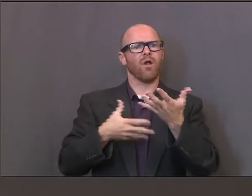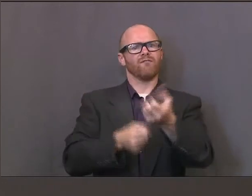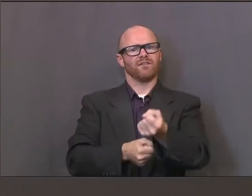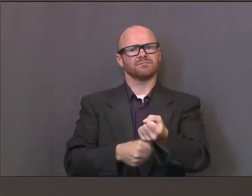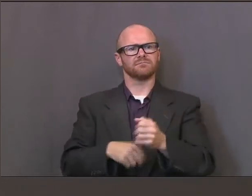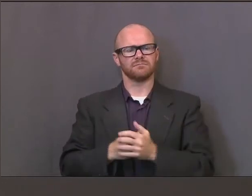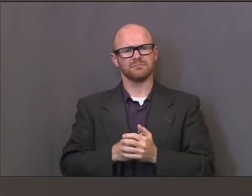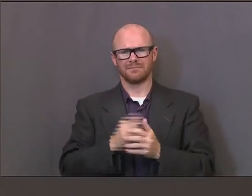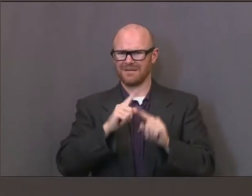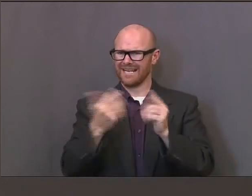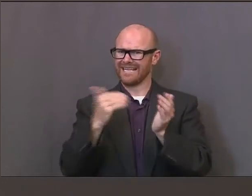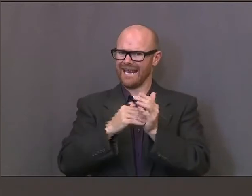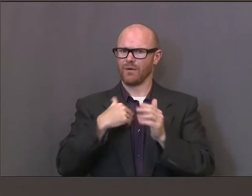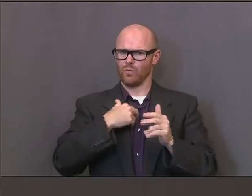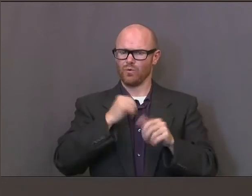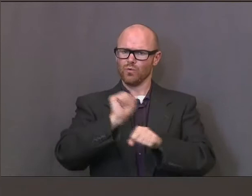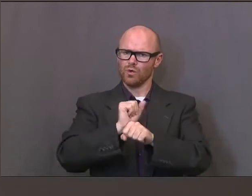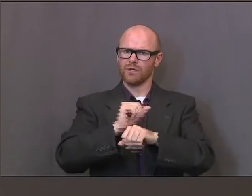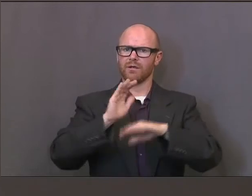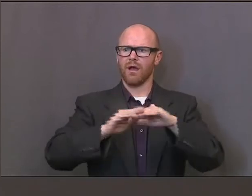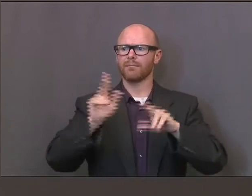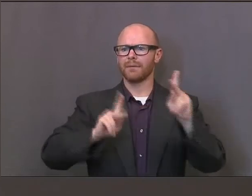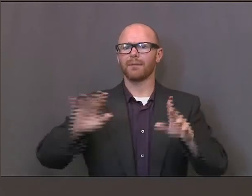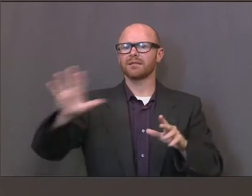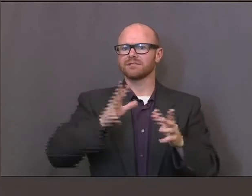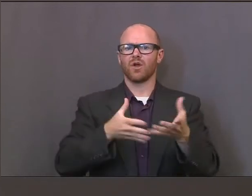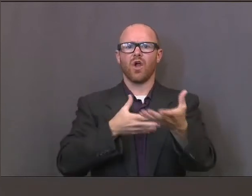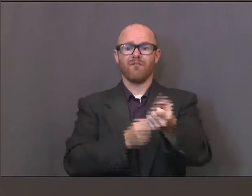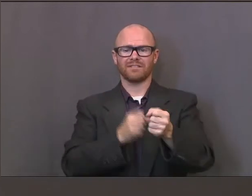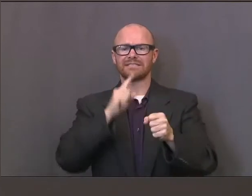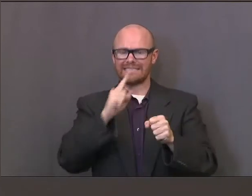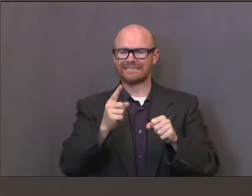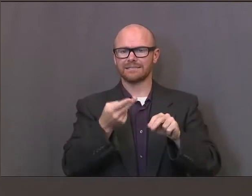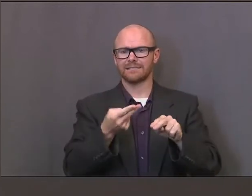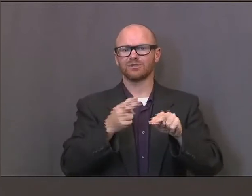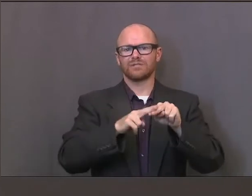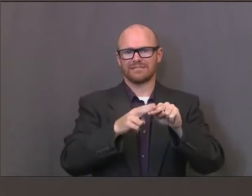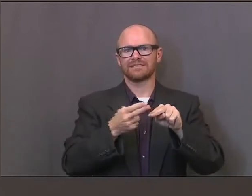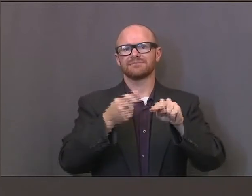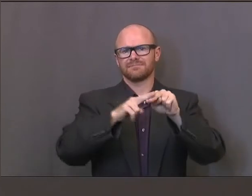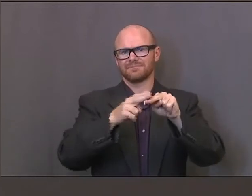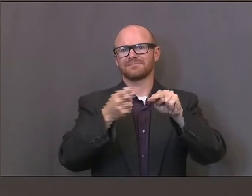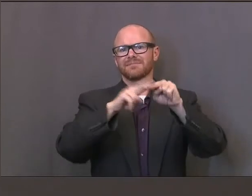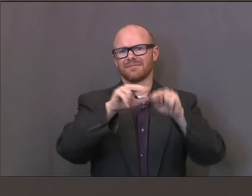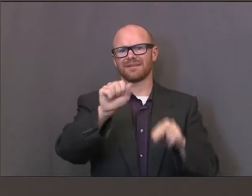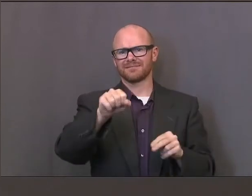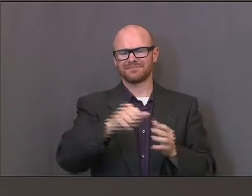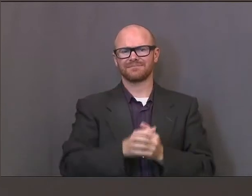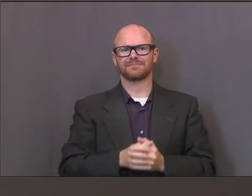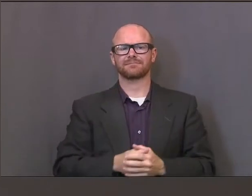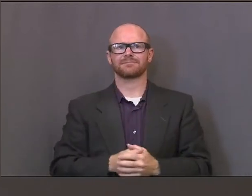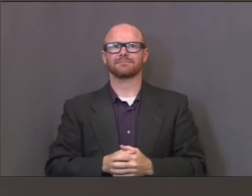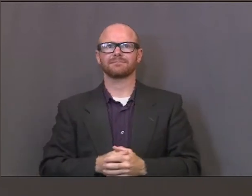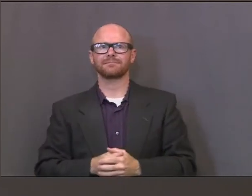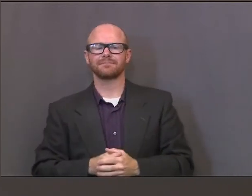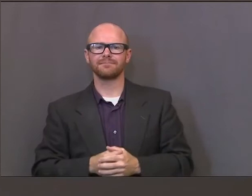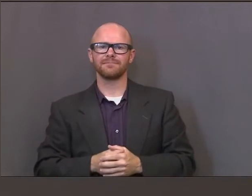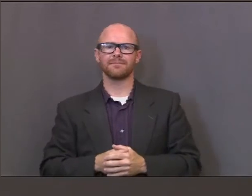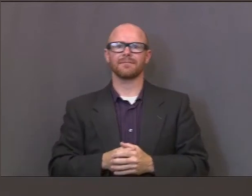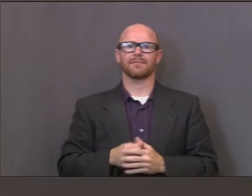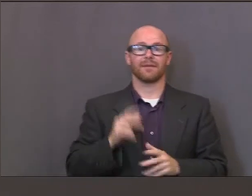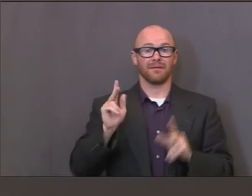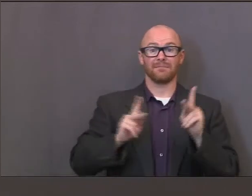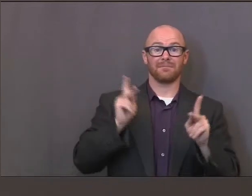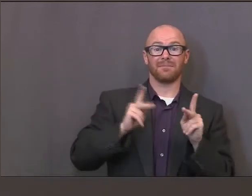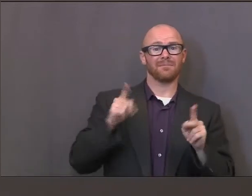but we're building on that right now. Consumer confidence is increasing. I see where our mass transit, people are not